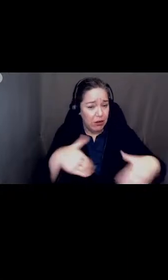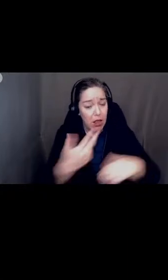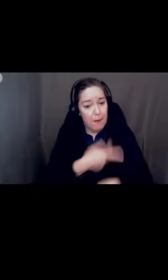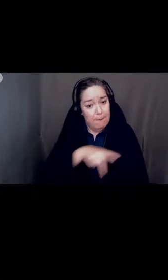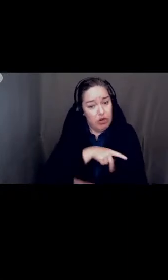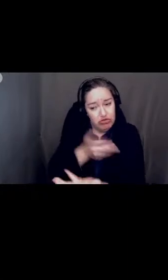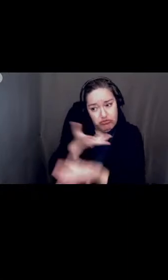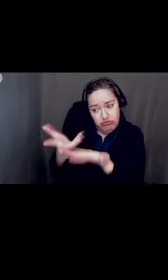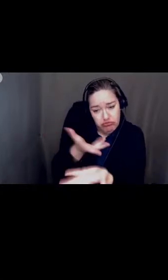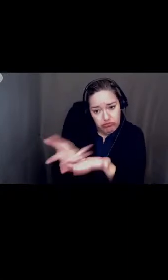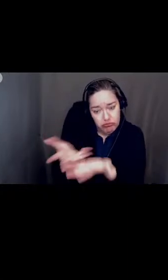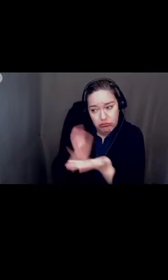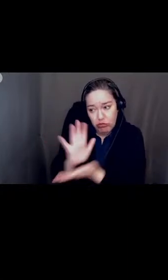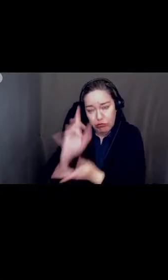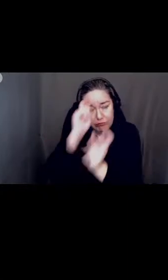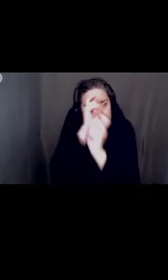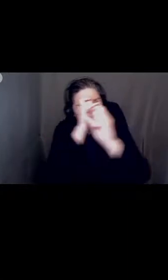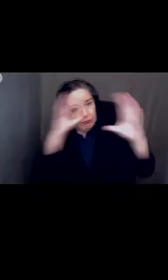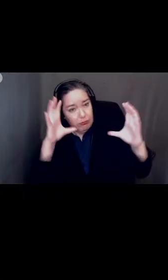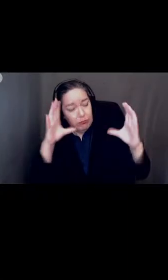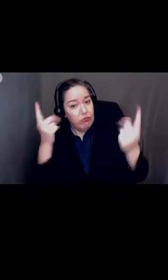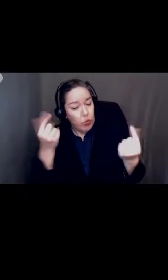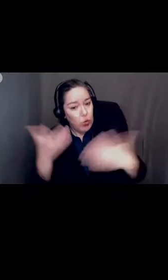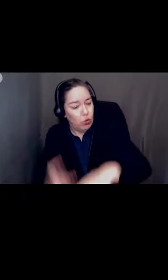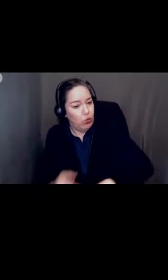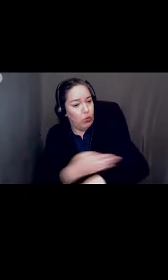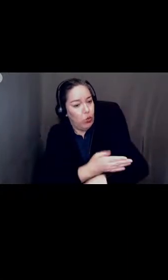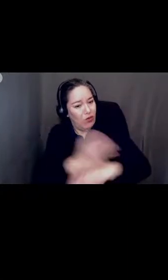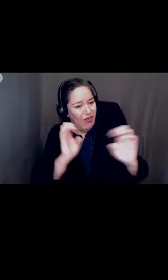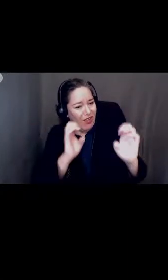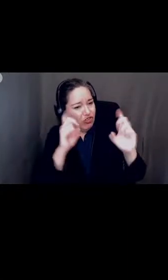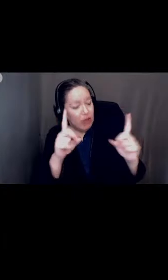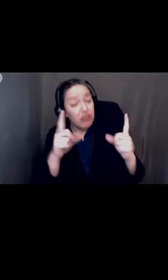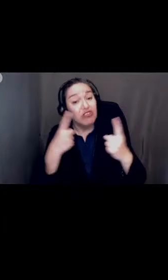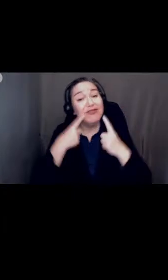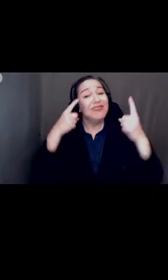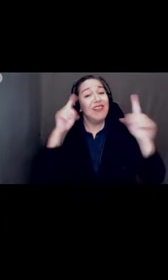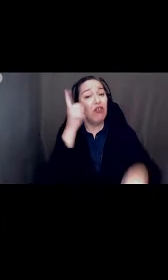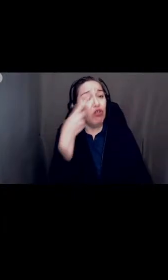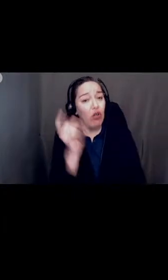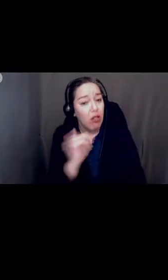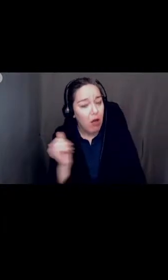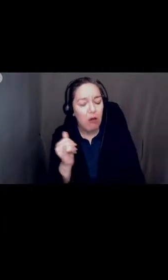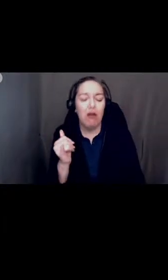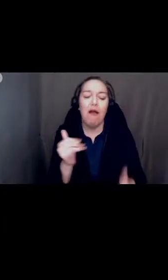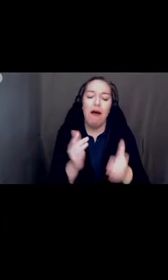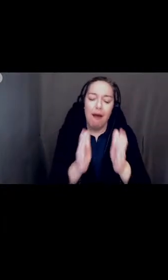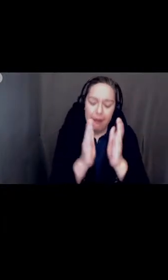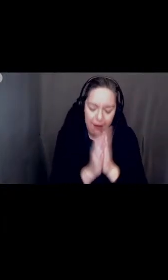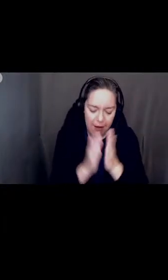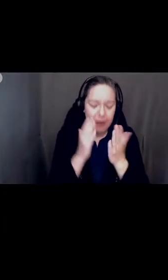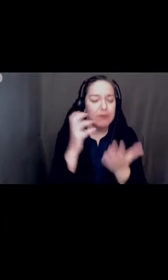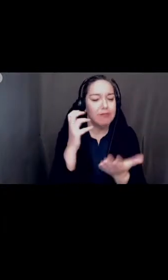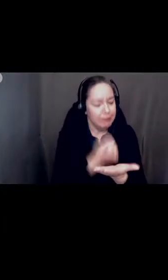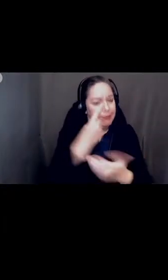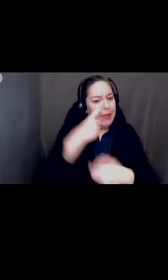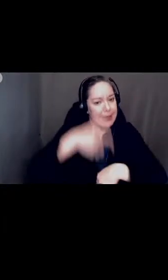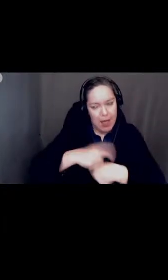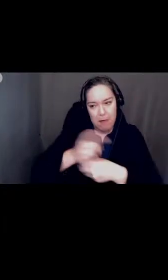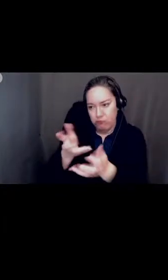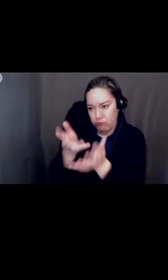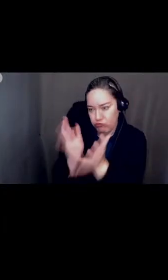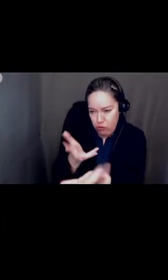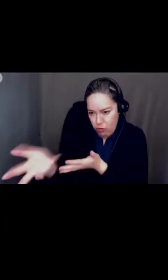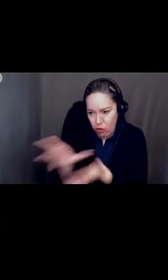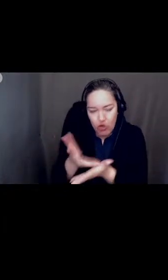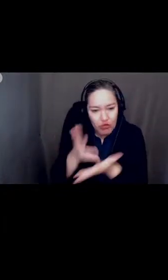about her vision for improving education and what success may look like under her direction i ask that you take some time to do this so you may also